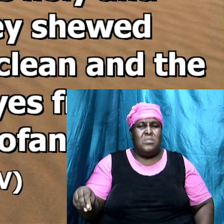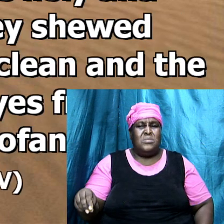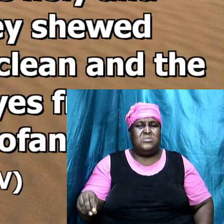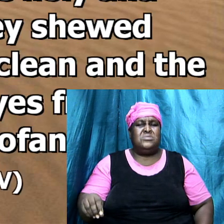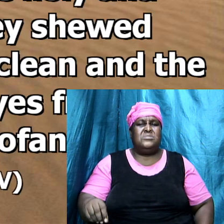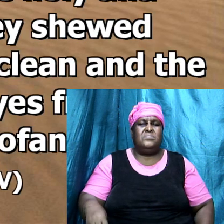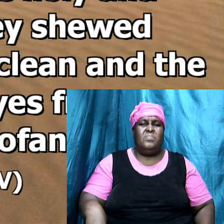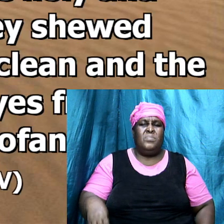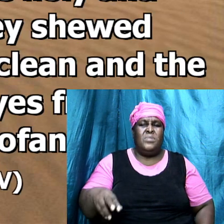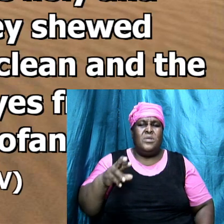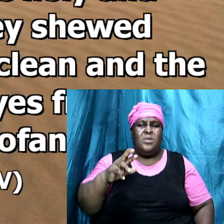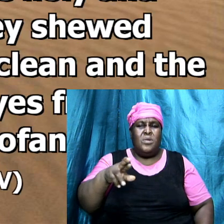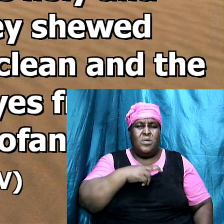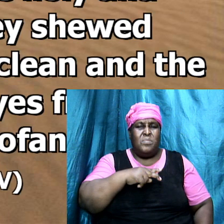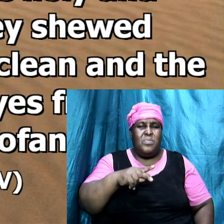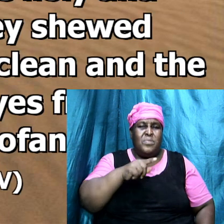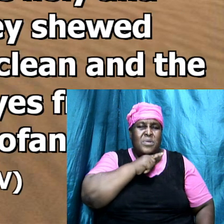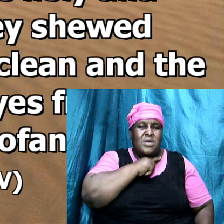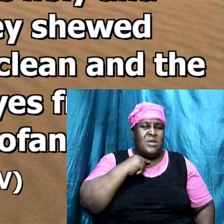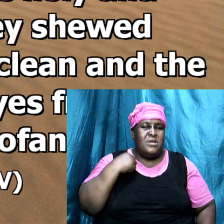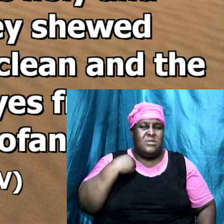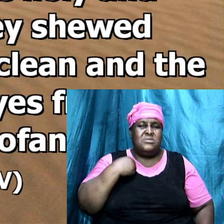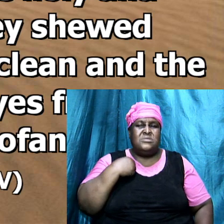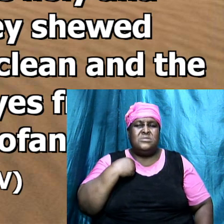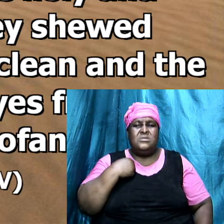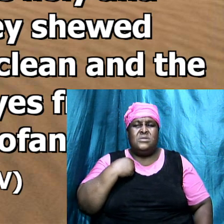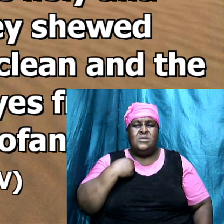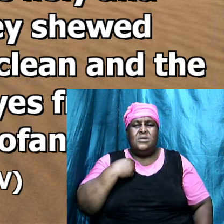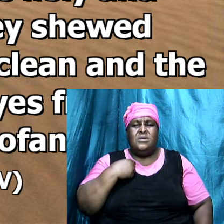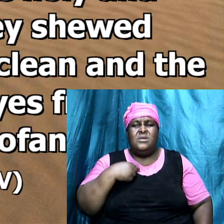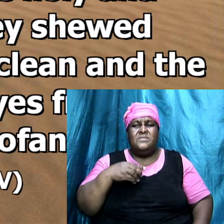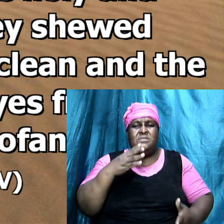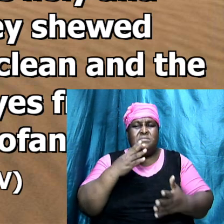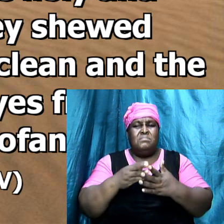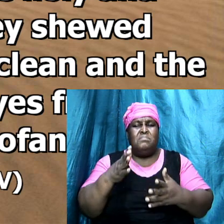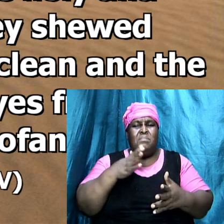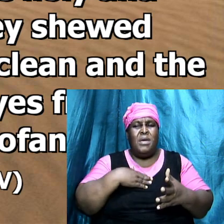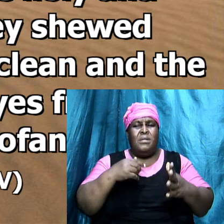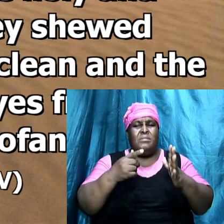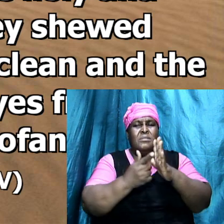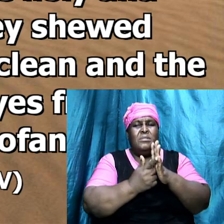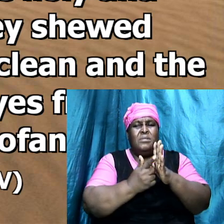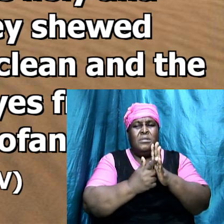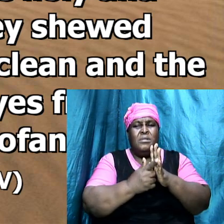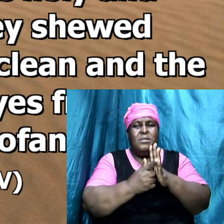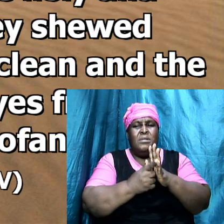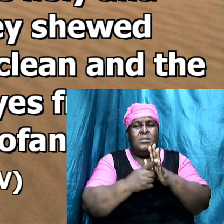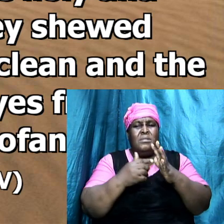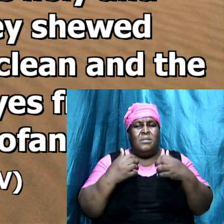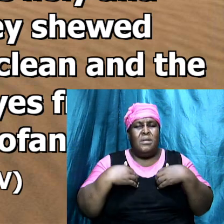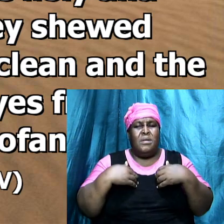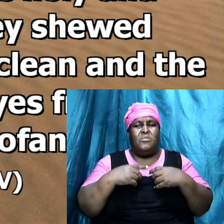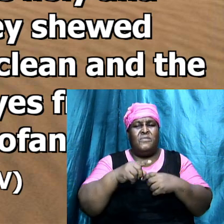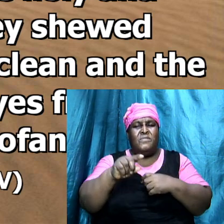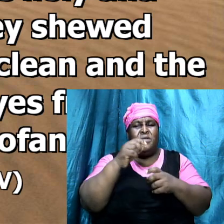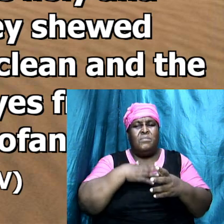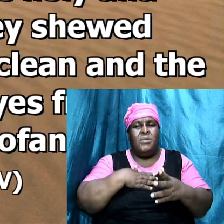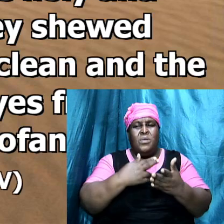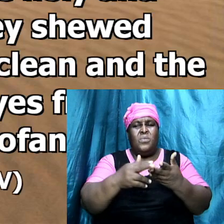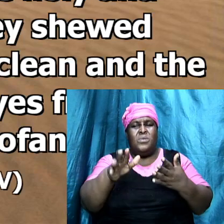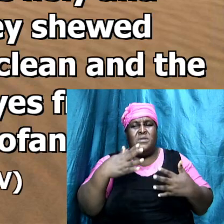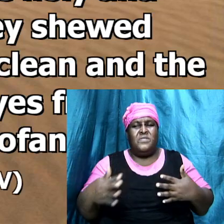her priests have violated my law and have profaned my holy things